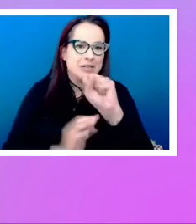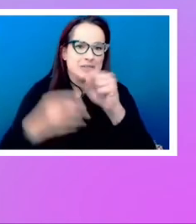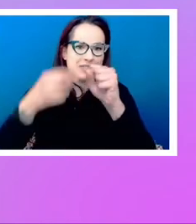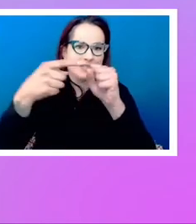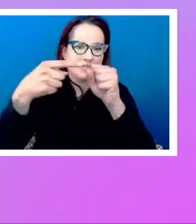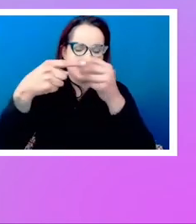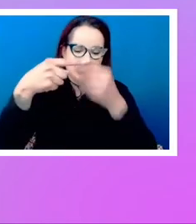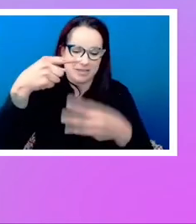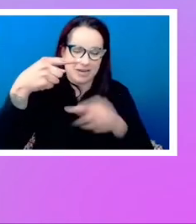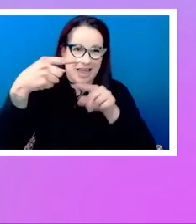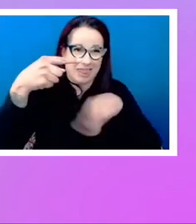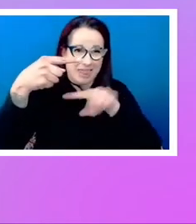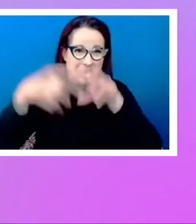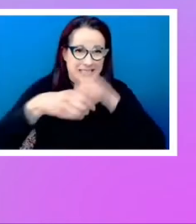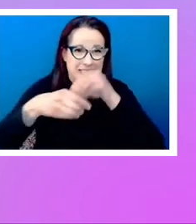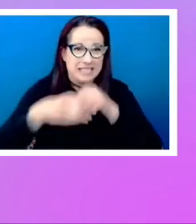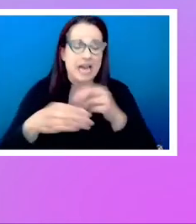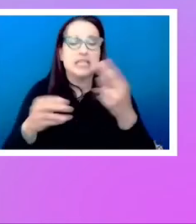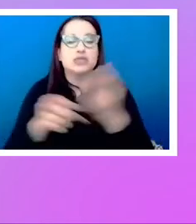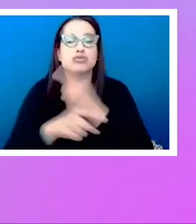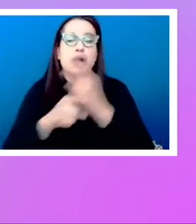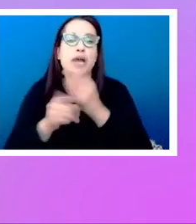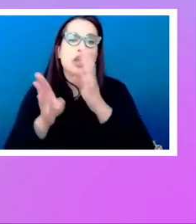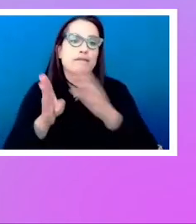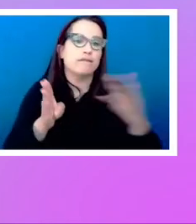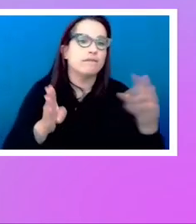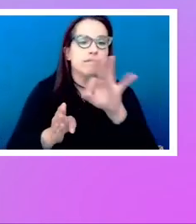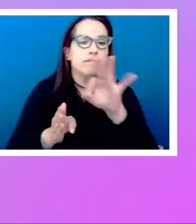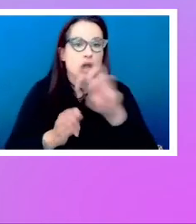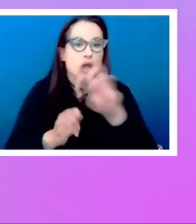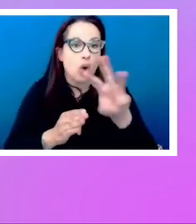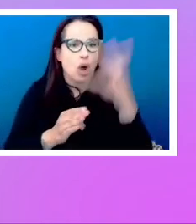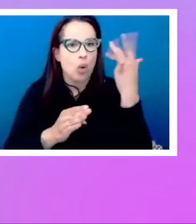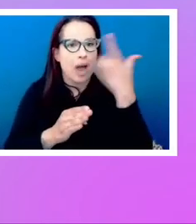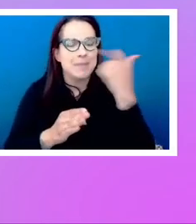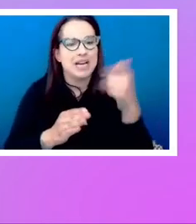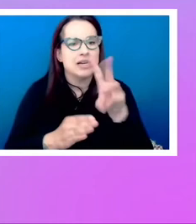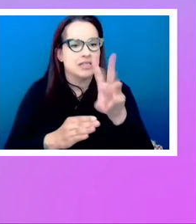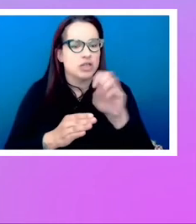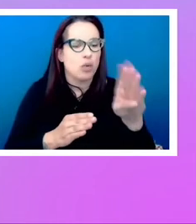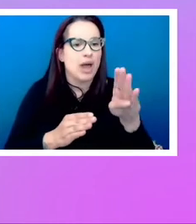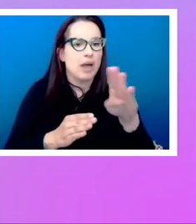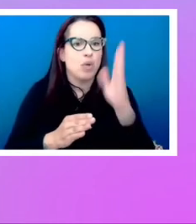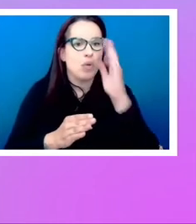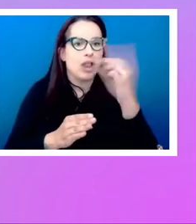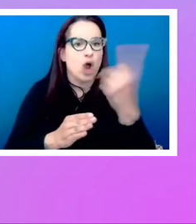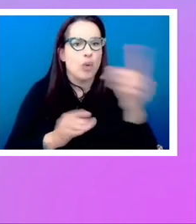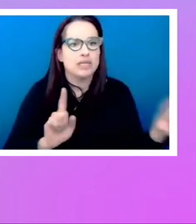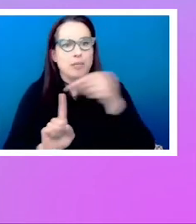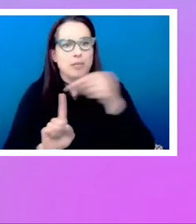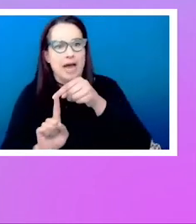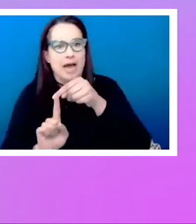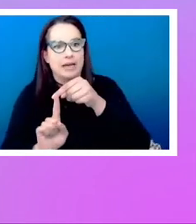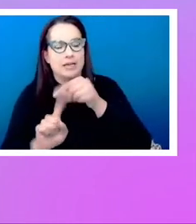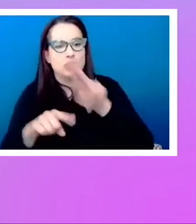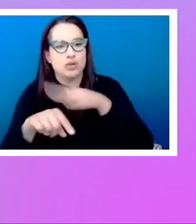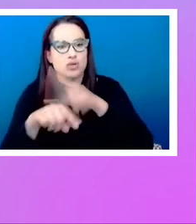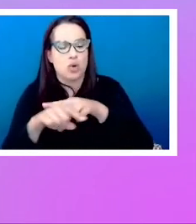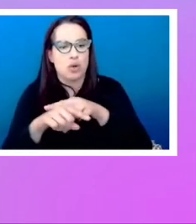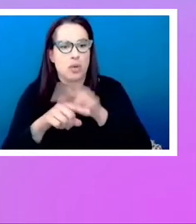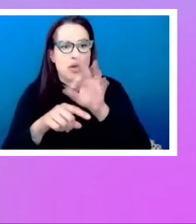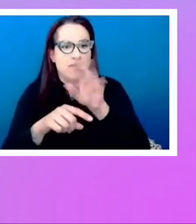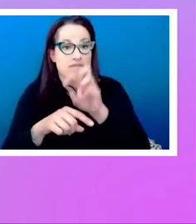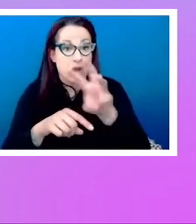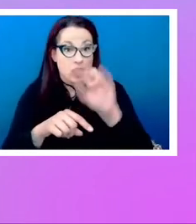to normal flow because that's what happens. The web is always going back. The layout's always going back to this normal flow. And that actually makes your life